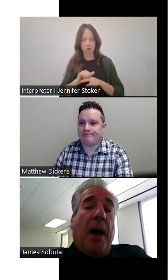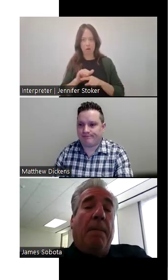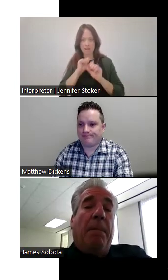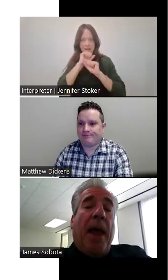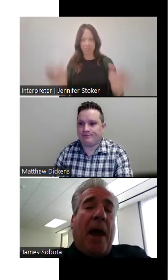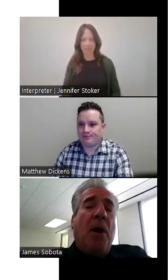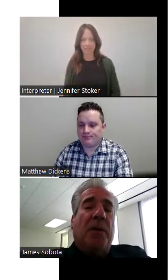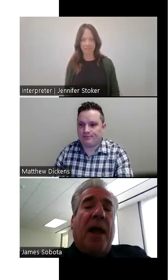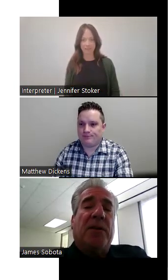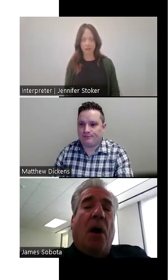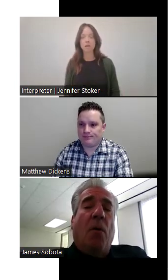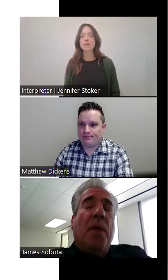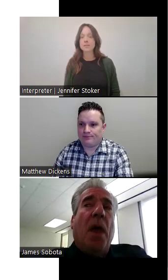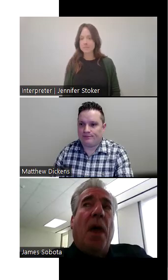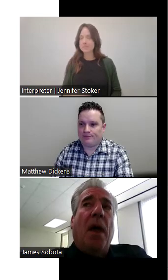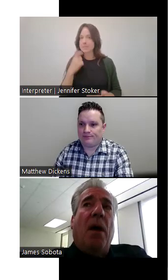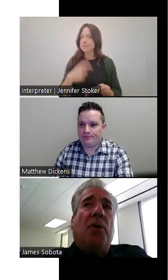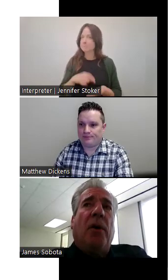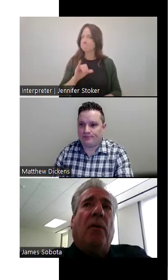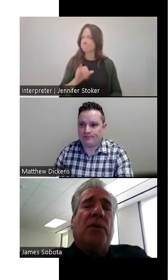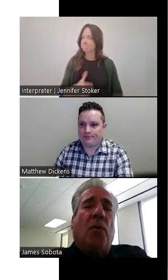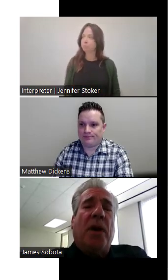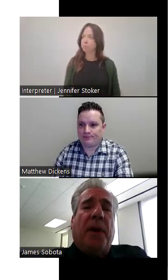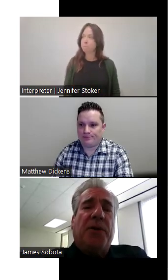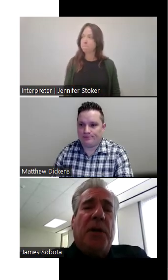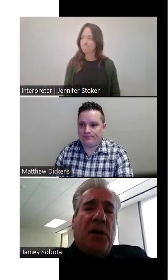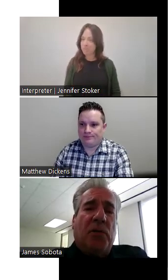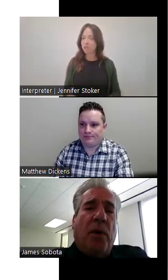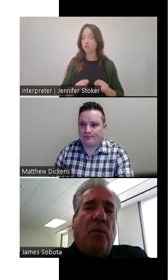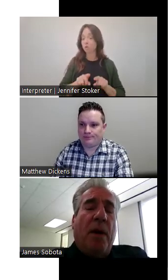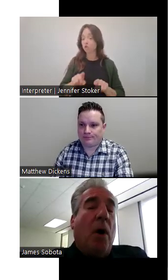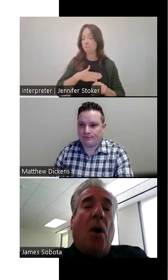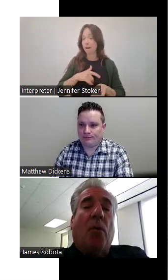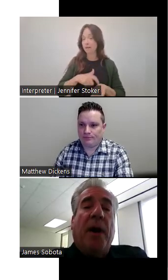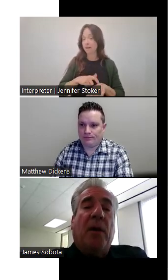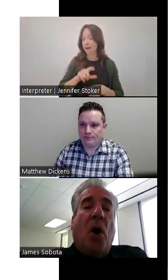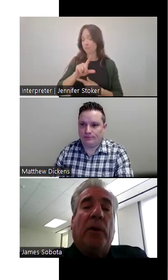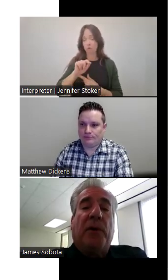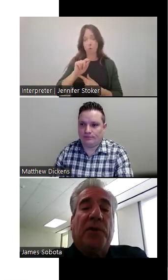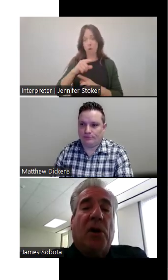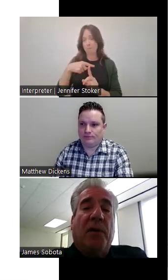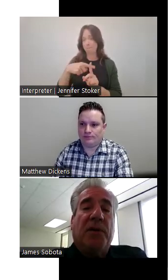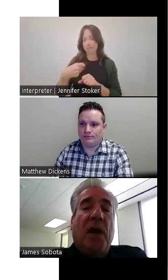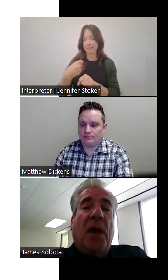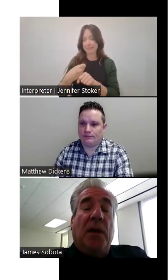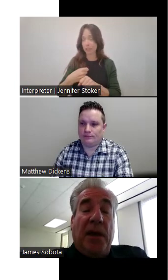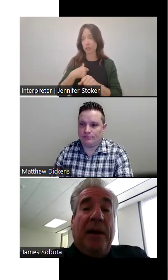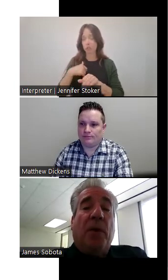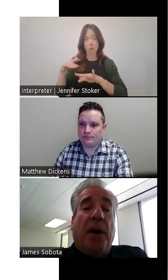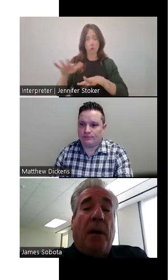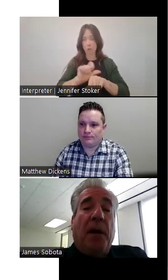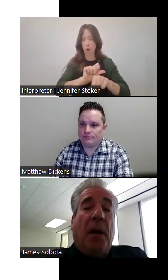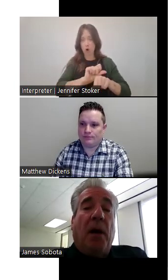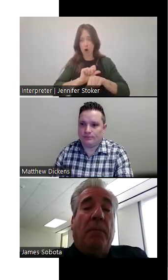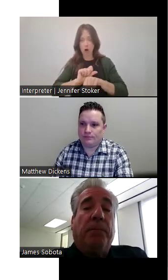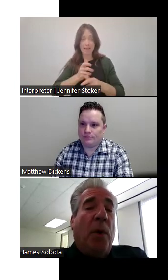Um, and I noticed that. So during those 20 plus years, when we were all running calls for service, dealing